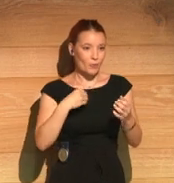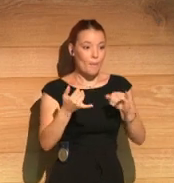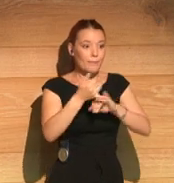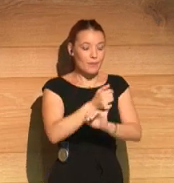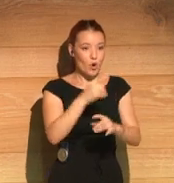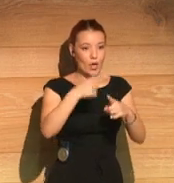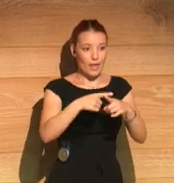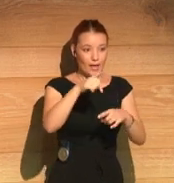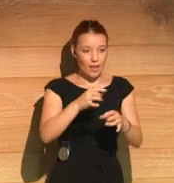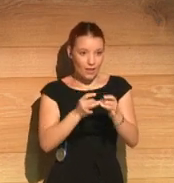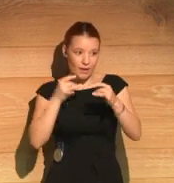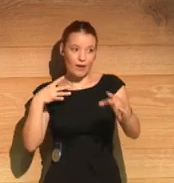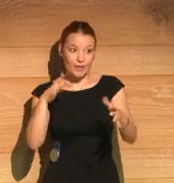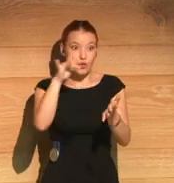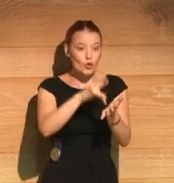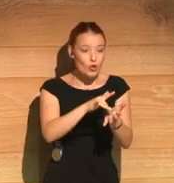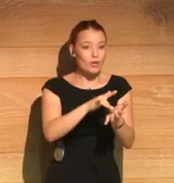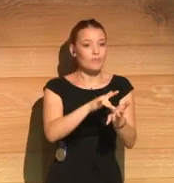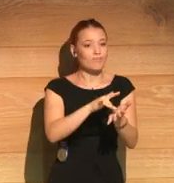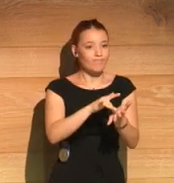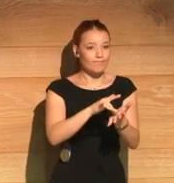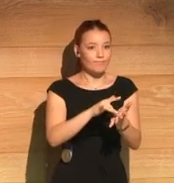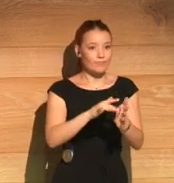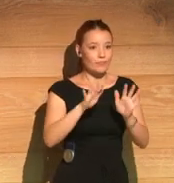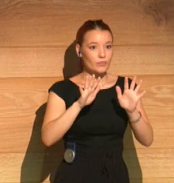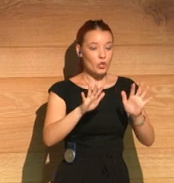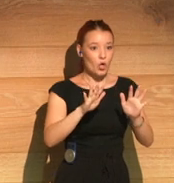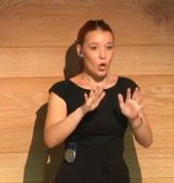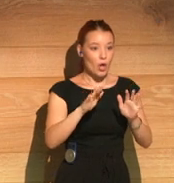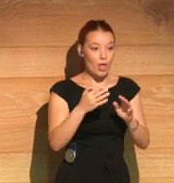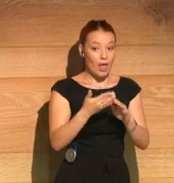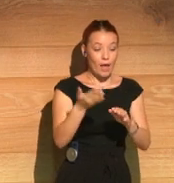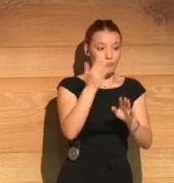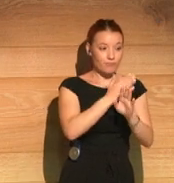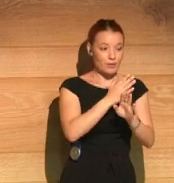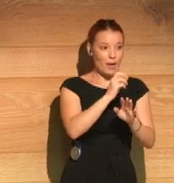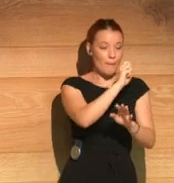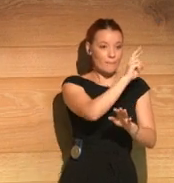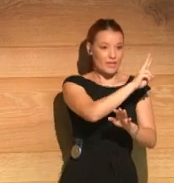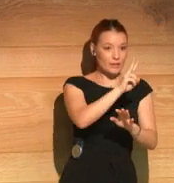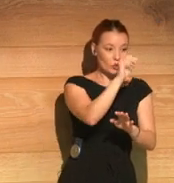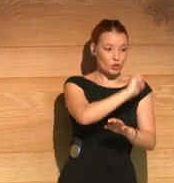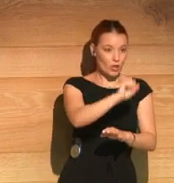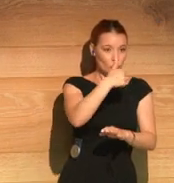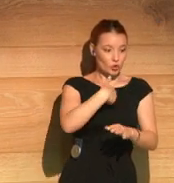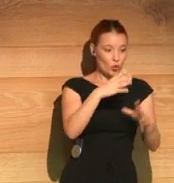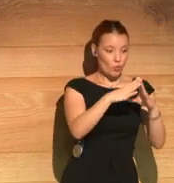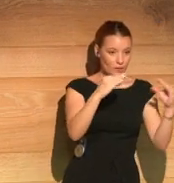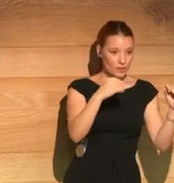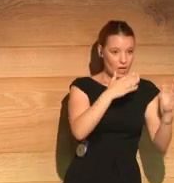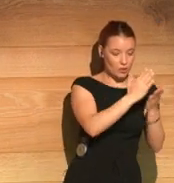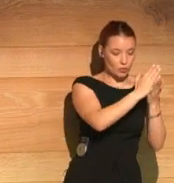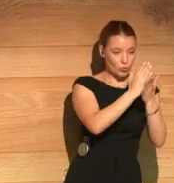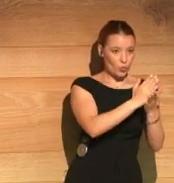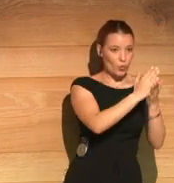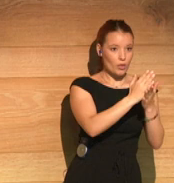fact that, you know, 20, only 22 years earlier, when I had been in university, homosexuality had still been a